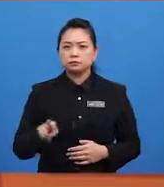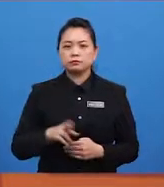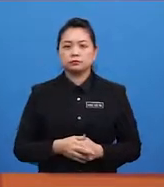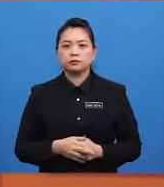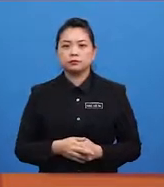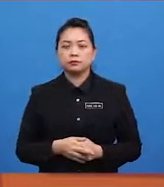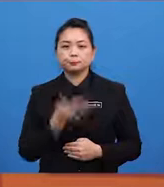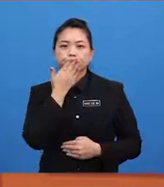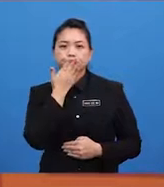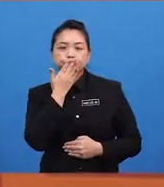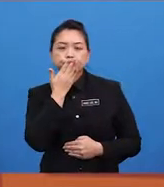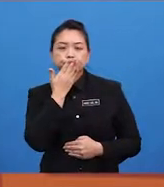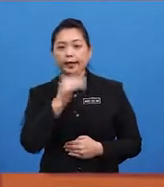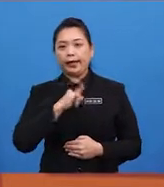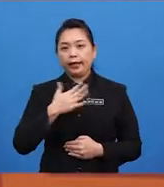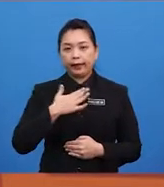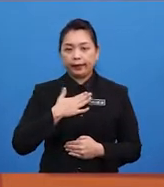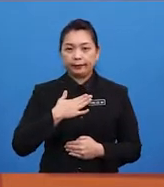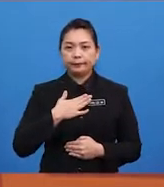Oops. I'm sorry.